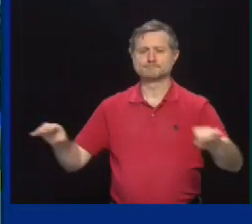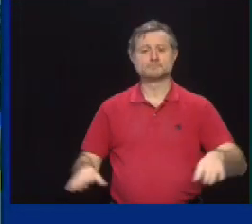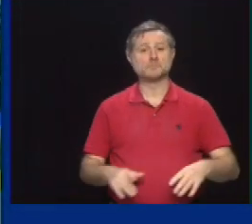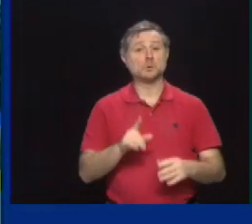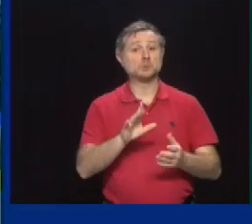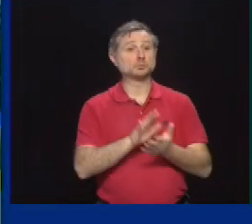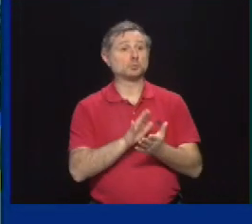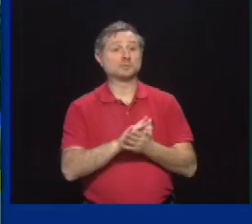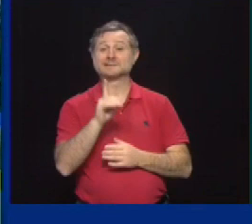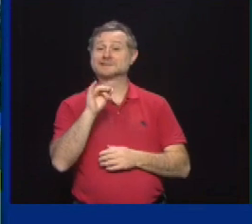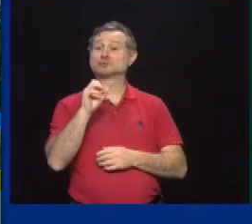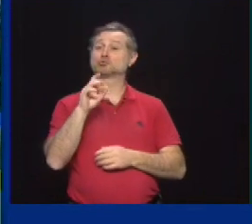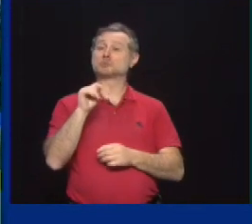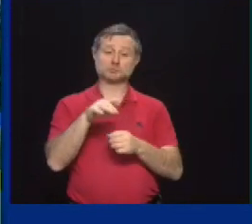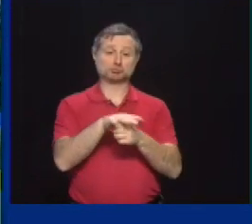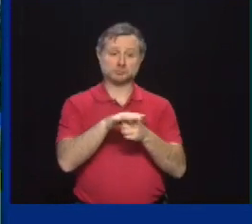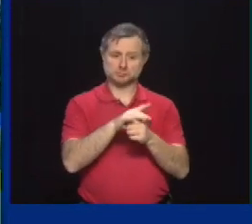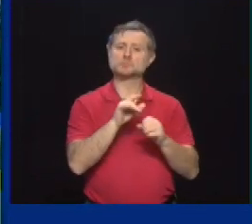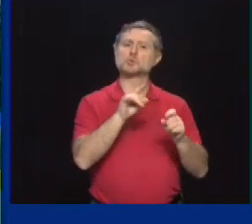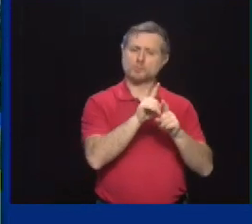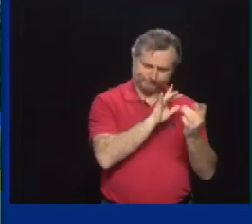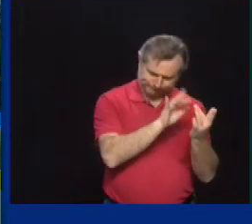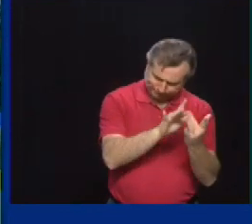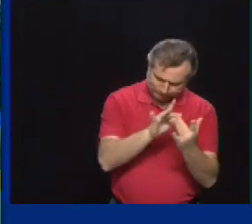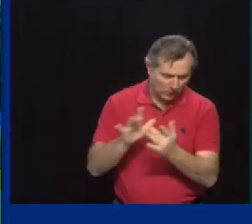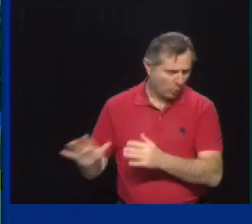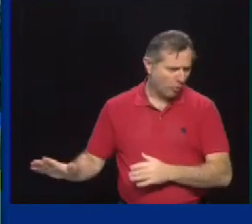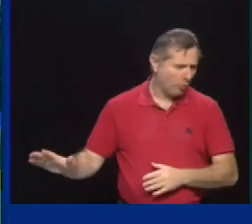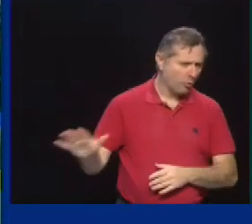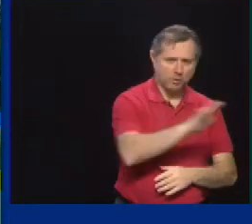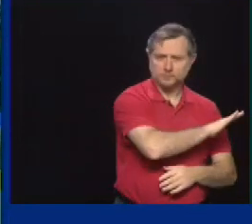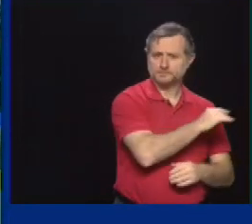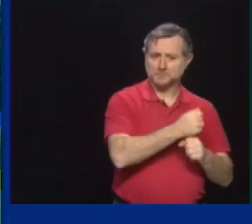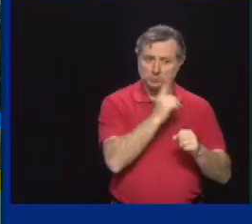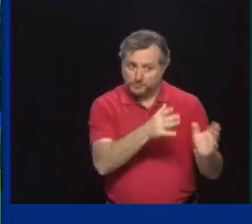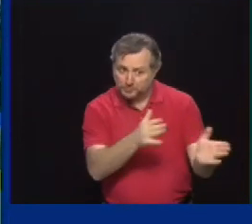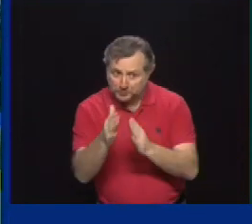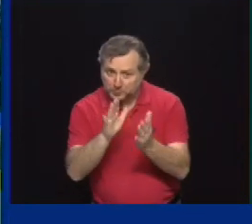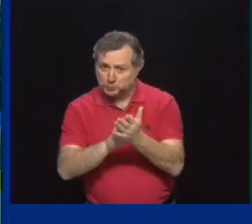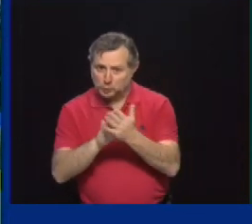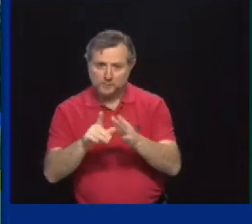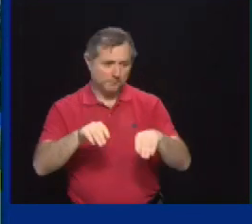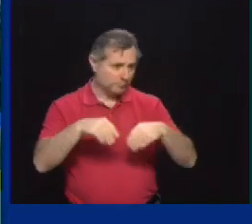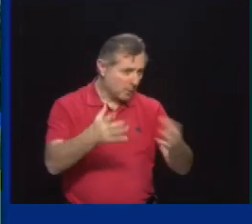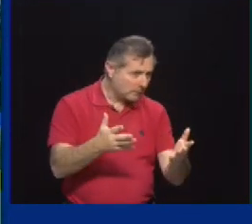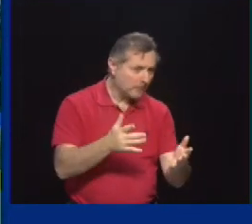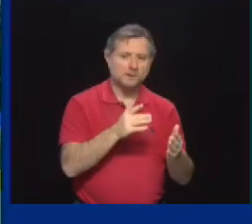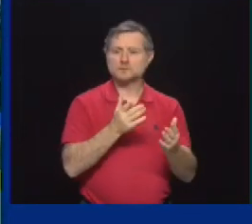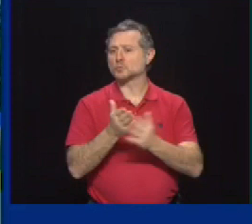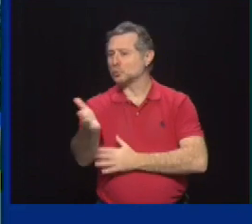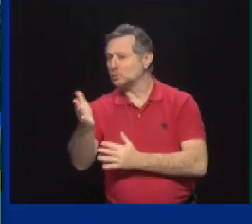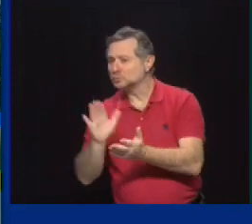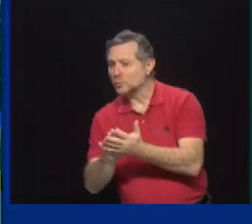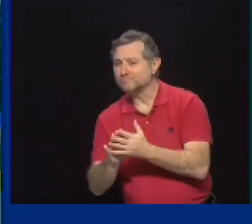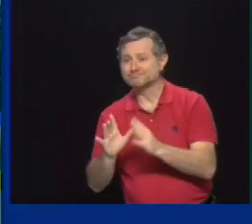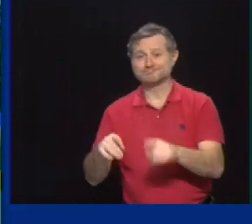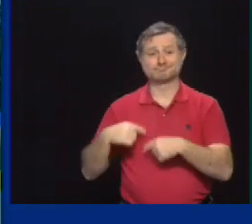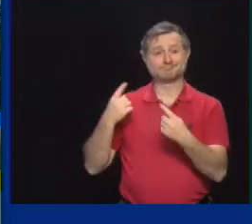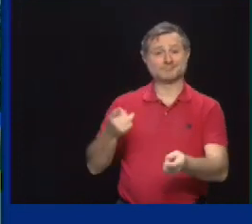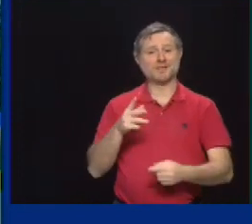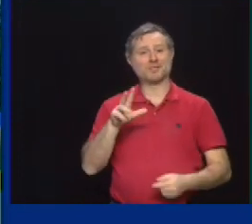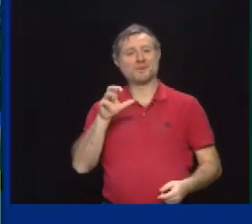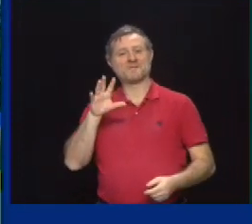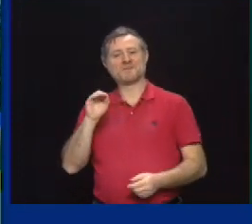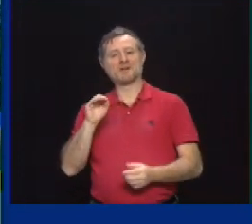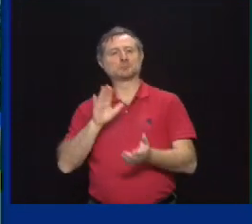to all the school districts saying, what are your plans? Can you help us get these in schools? And so far, 350 school districts have been, they intend